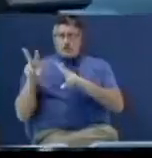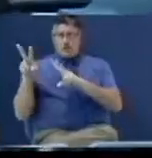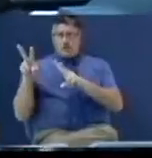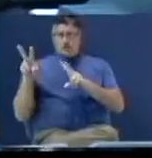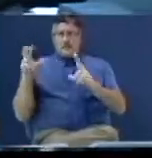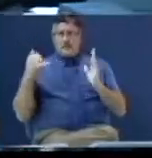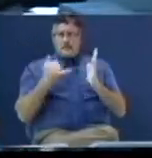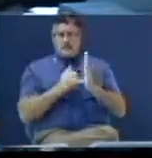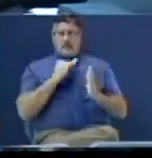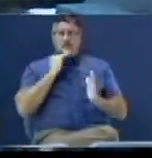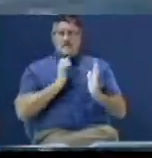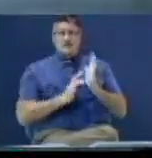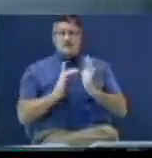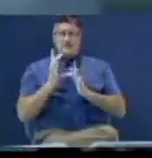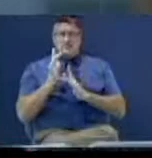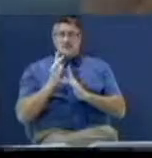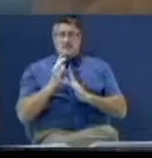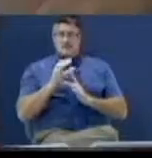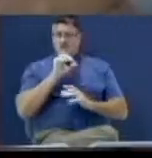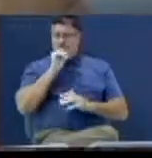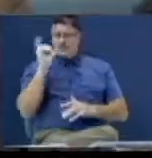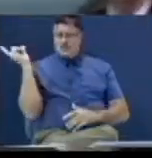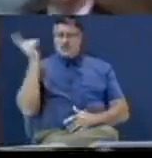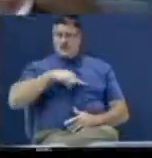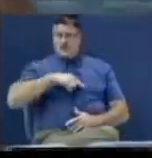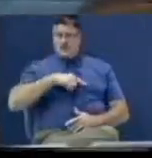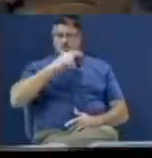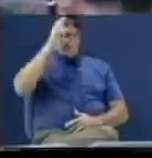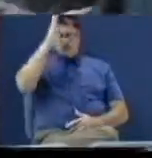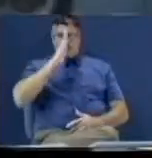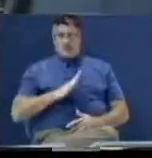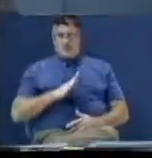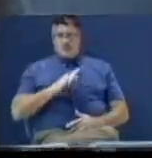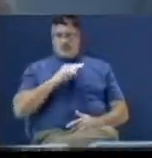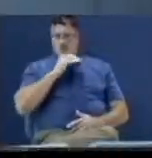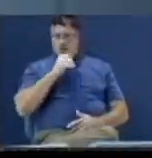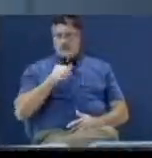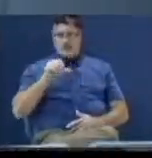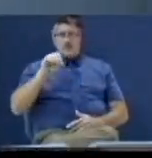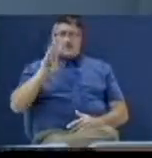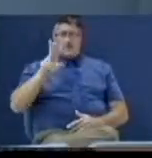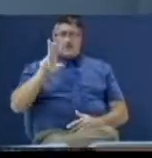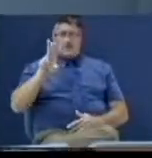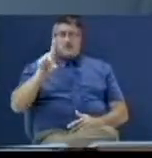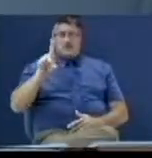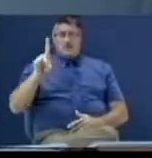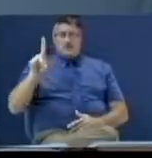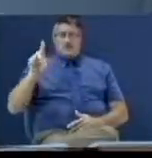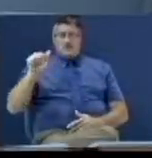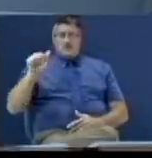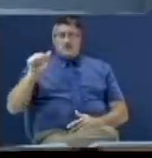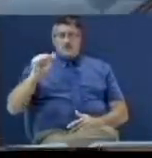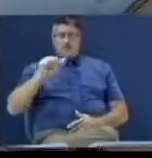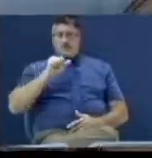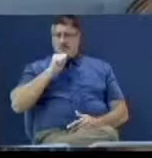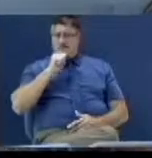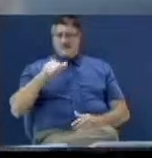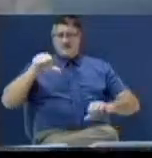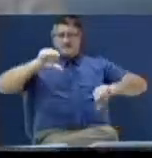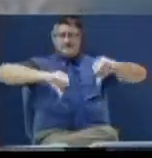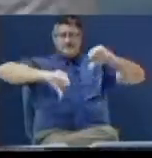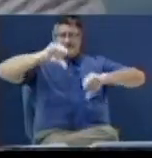Jesus. It's not Mohammed. It's not Buddha. It's not Scientology.